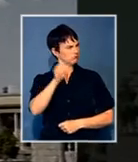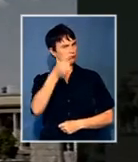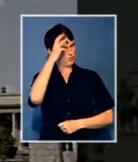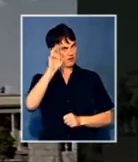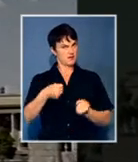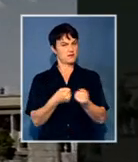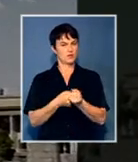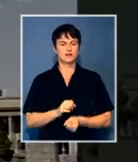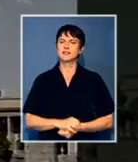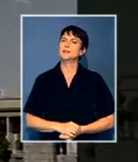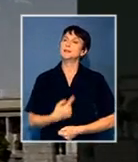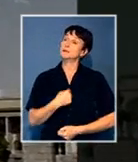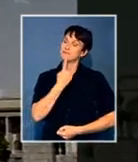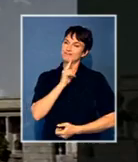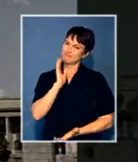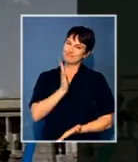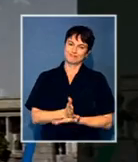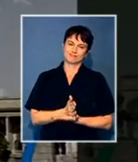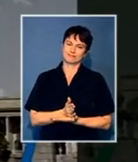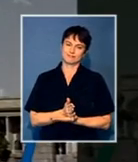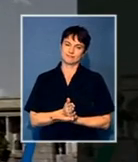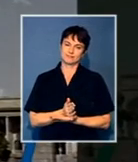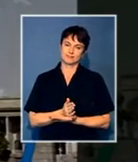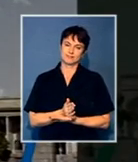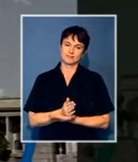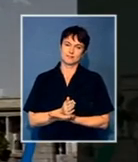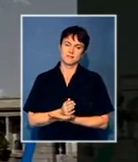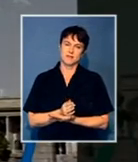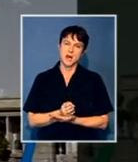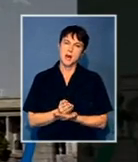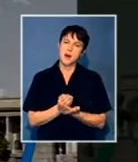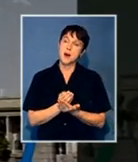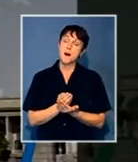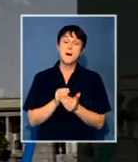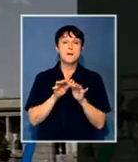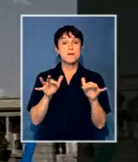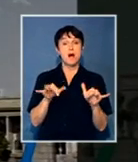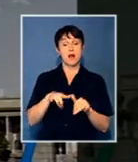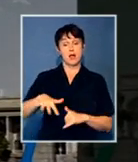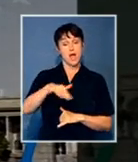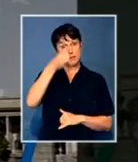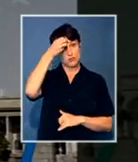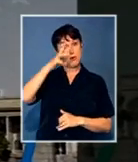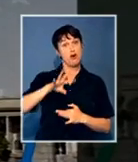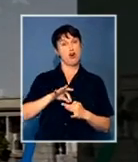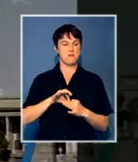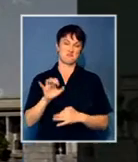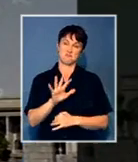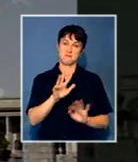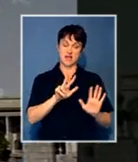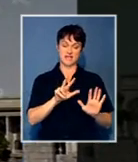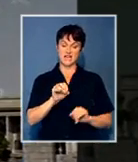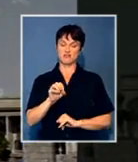I can assure you that the majority of the residents in Pretoria, that's about